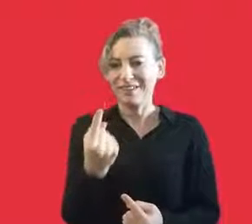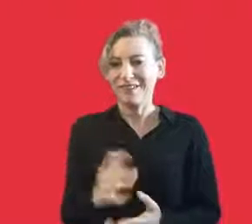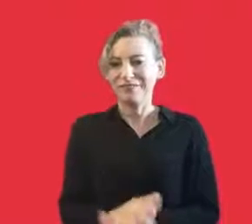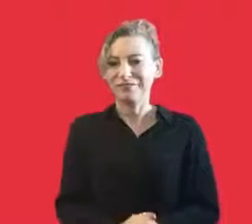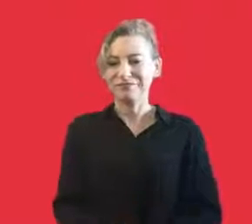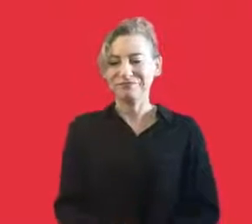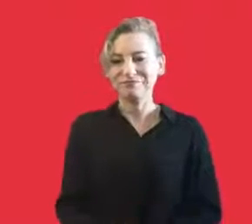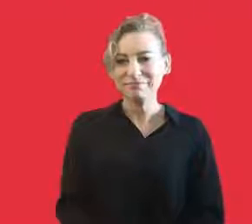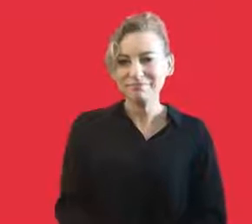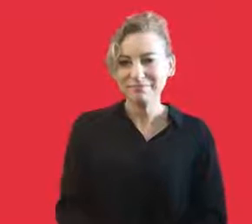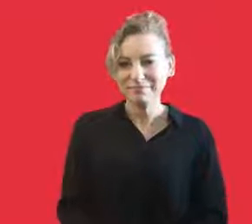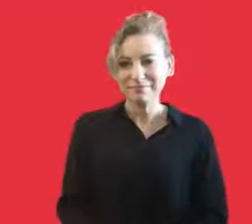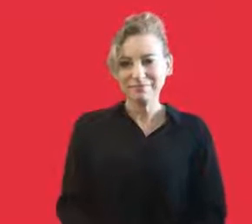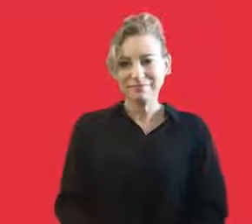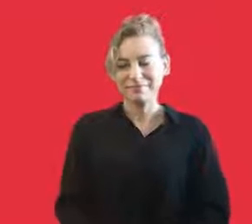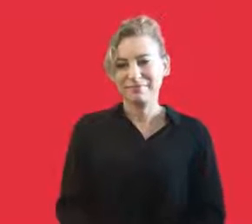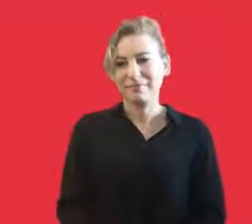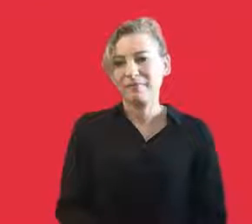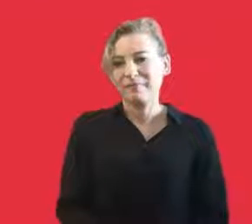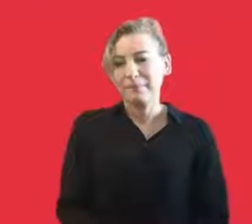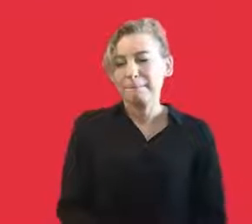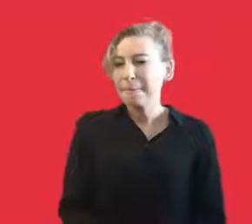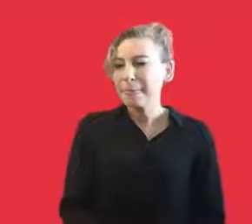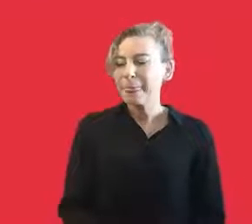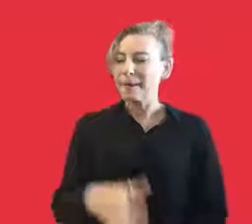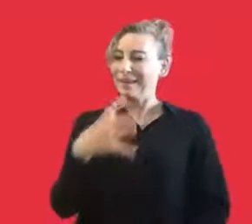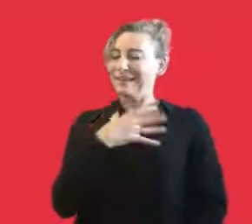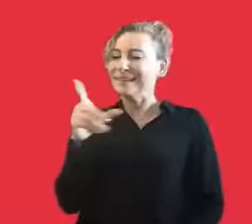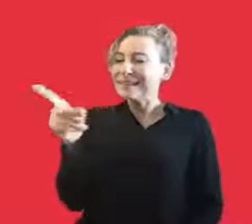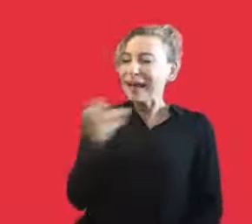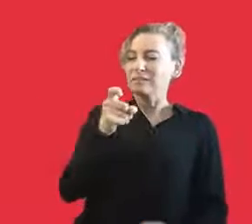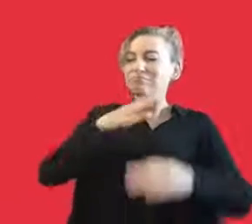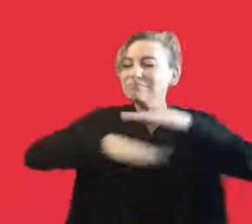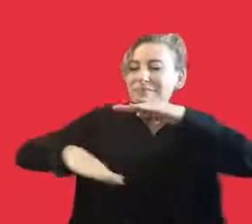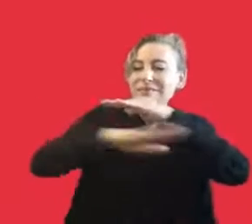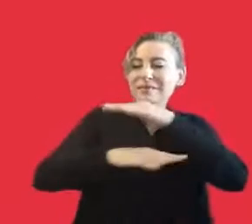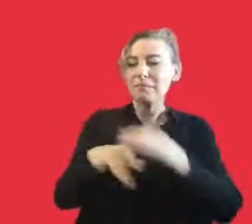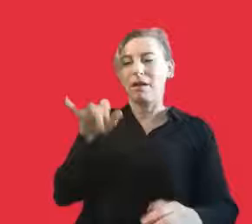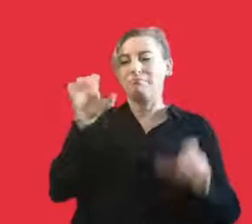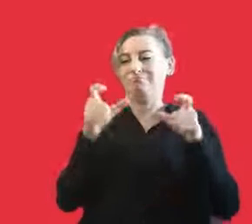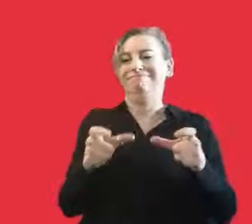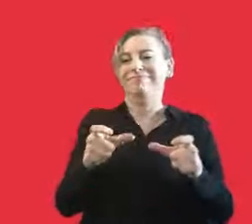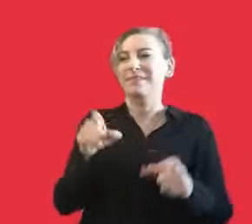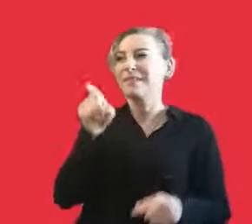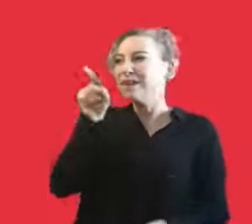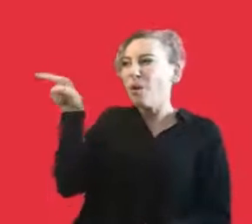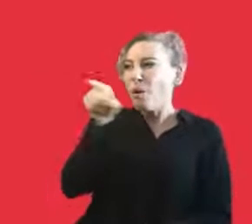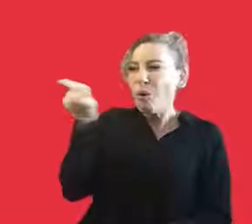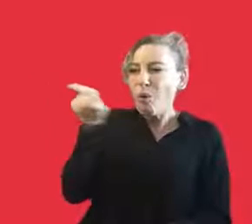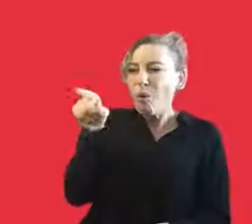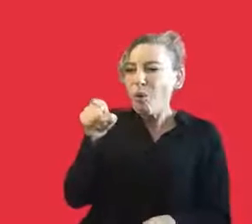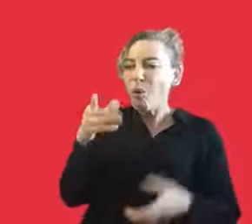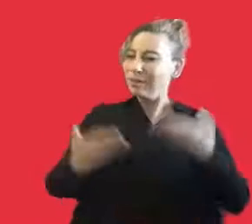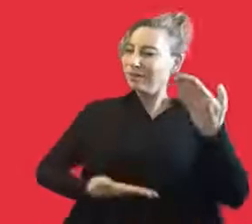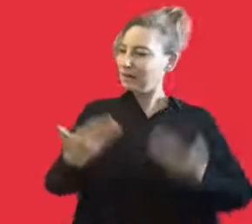the best way to find yourself is to lose yourself, to search others, to serve